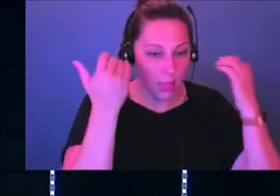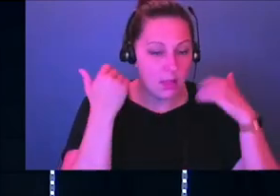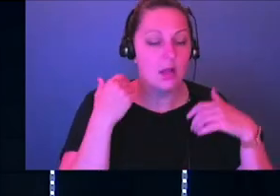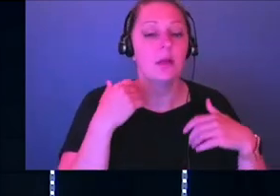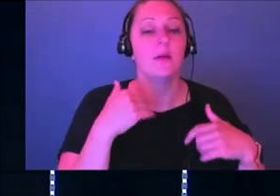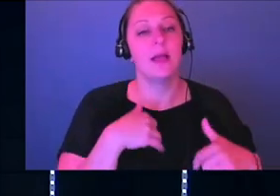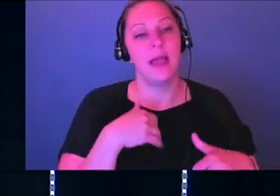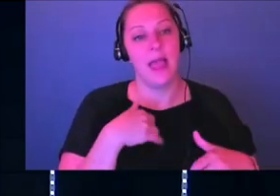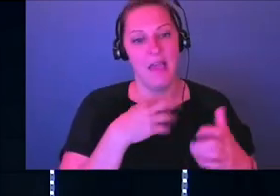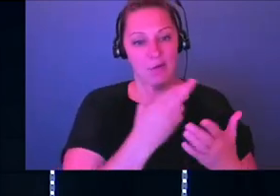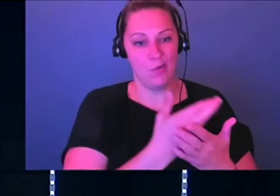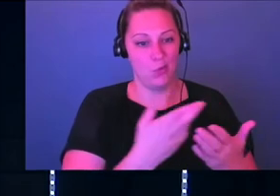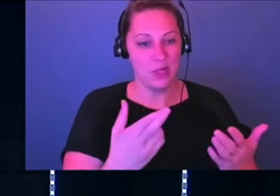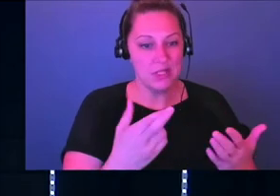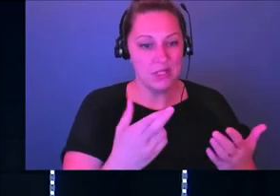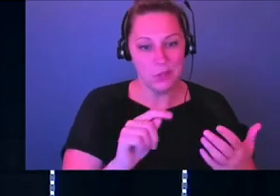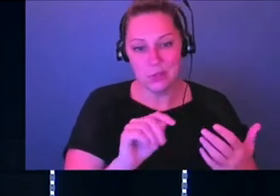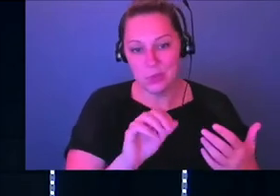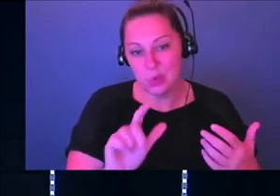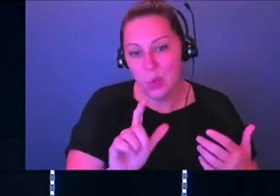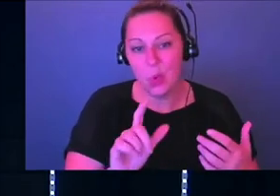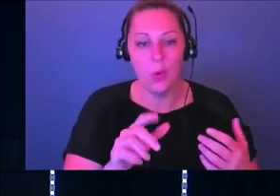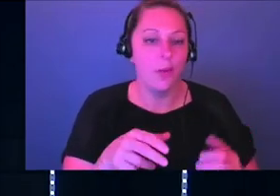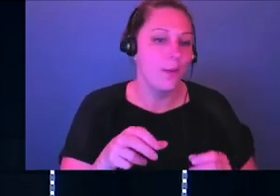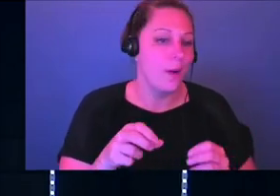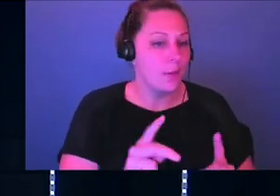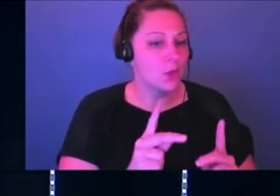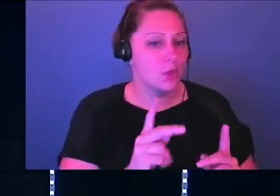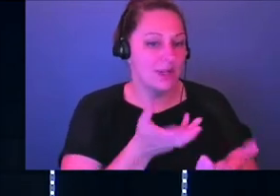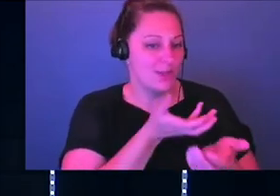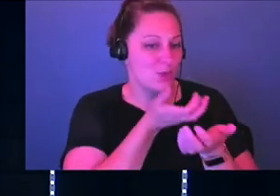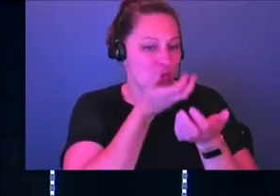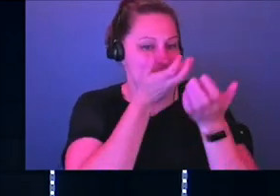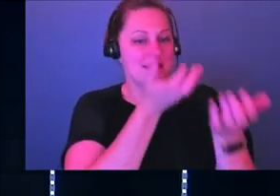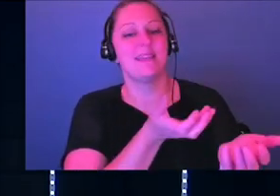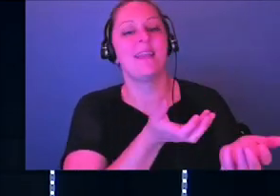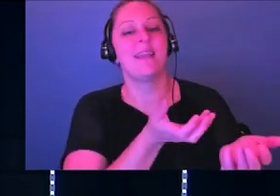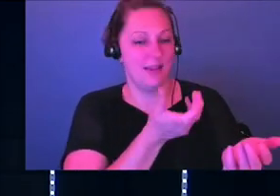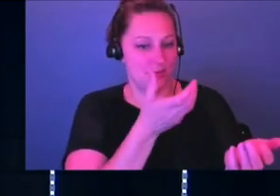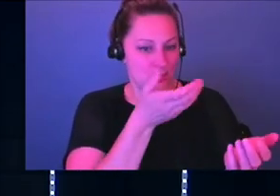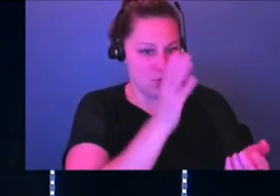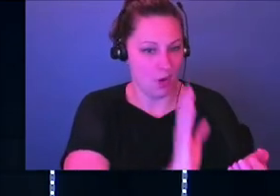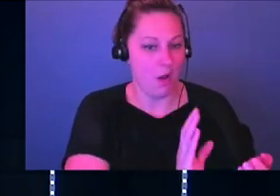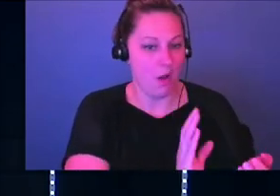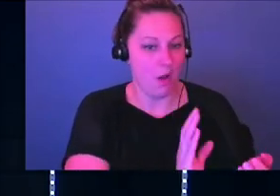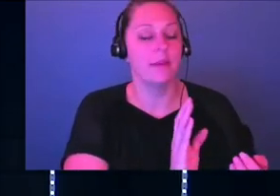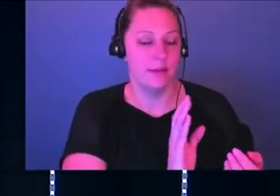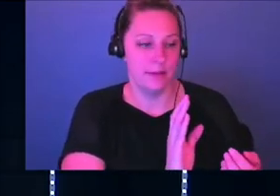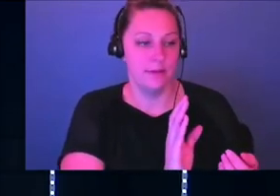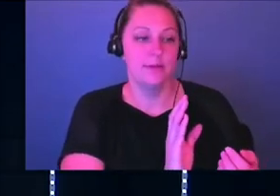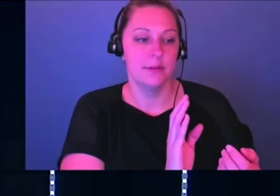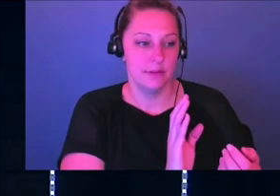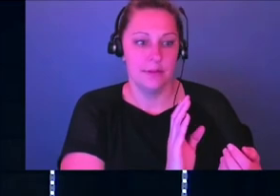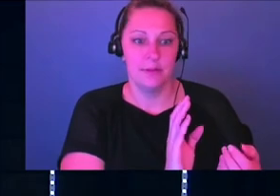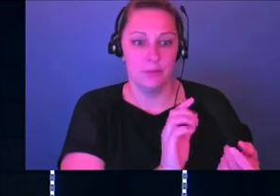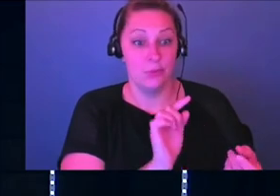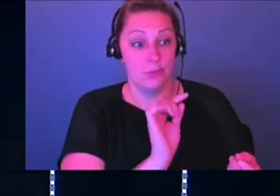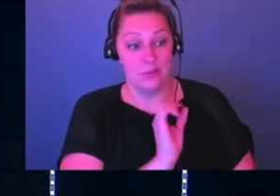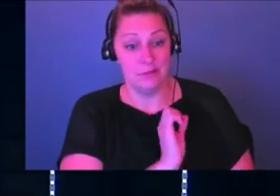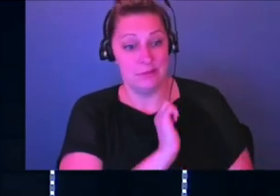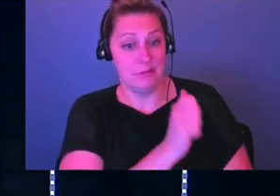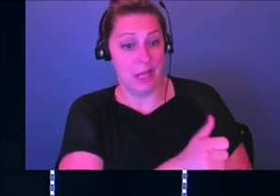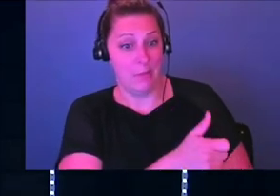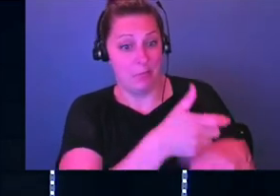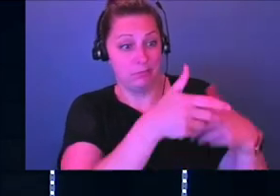tool, this resource, this opportunity to just sing to God. And through that way, he can move. We put God in a box and expect him to move in certain